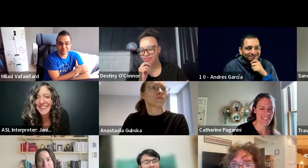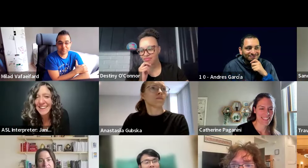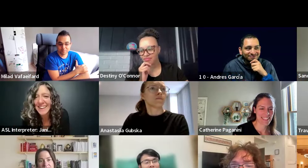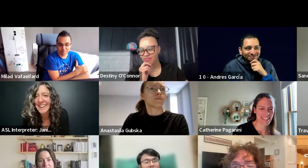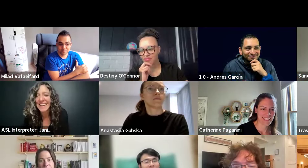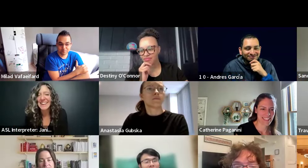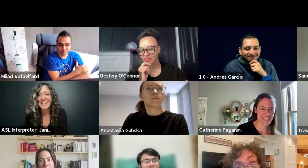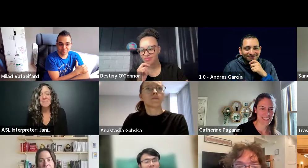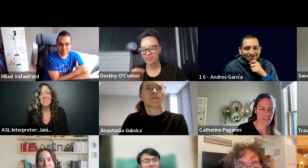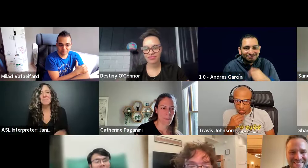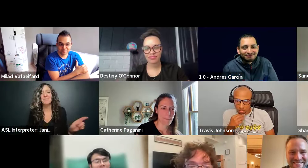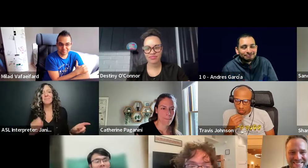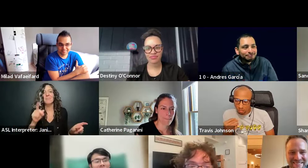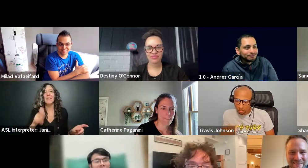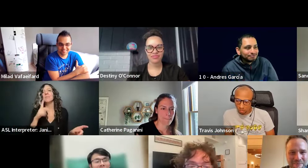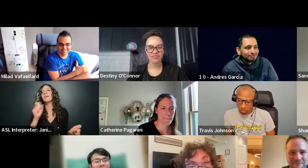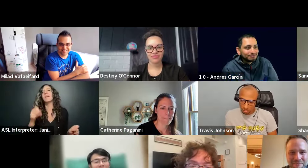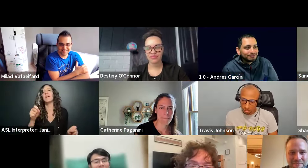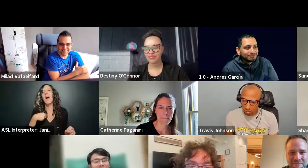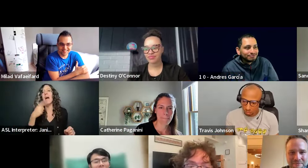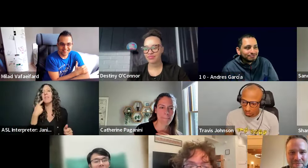Okay. I think we'll talk down by the speakers, no?